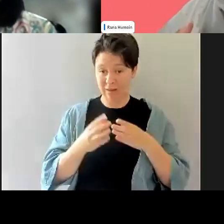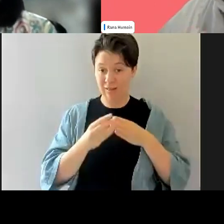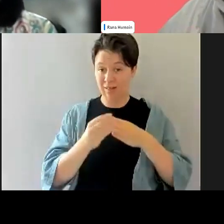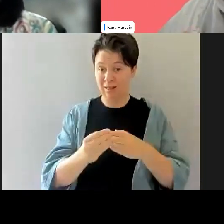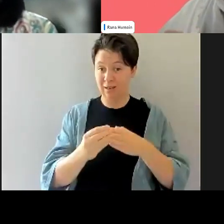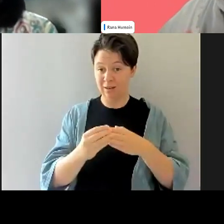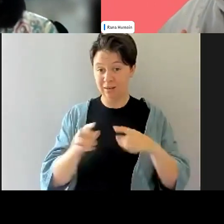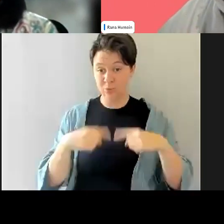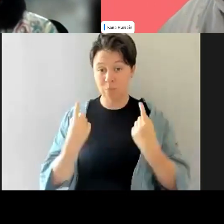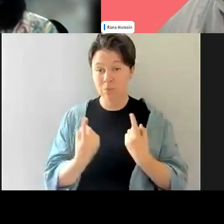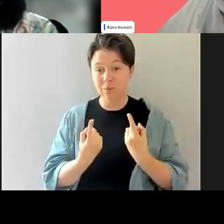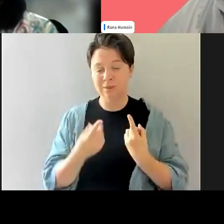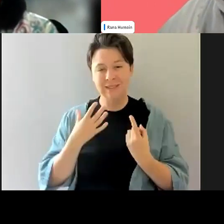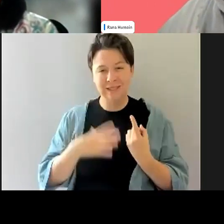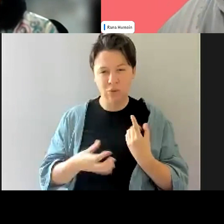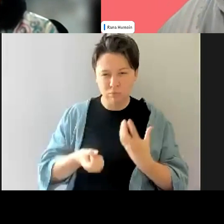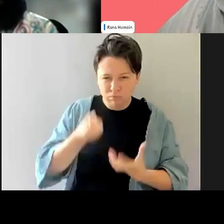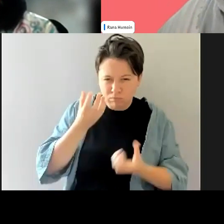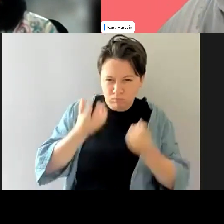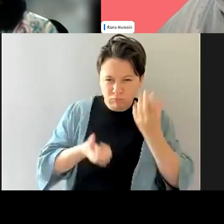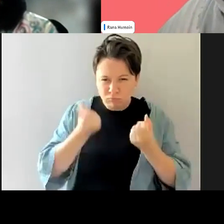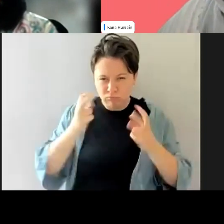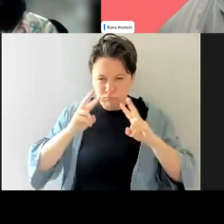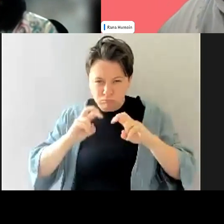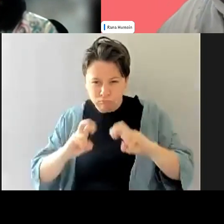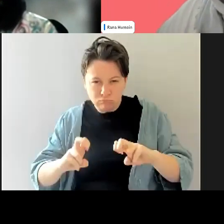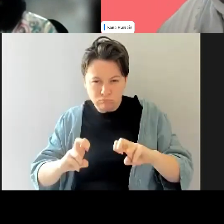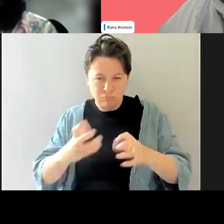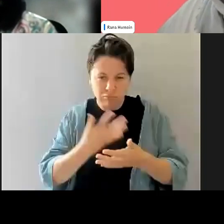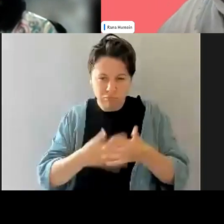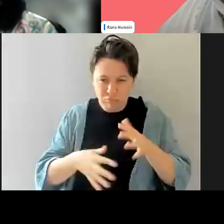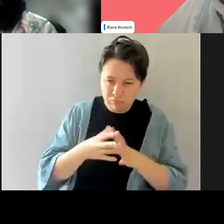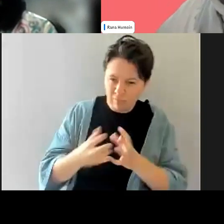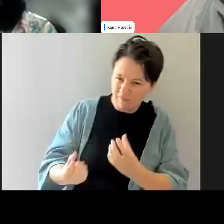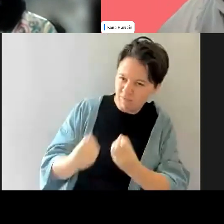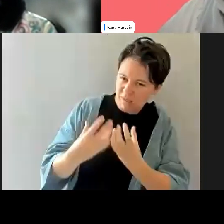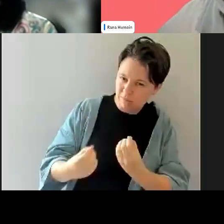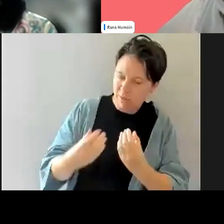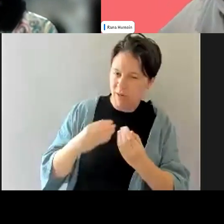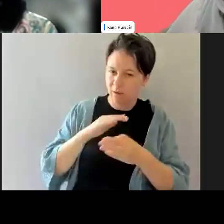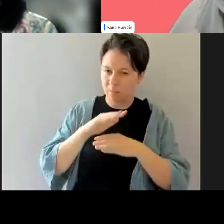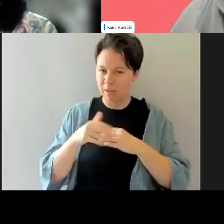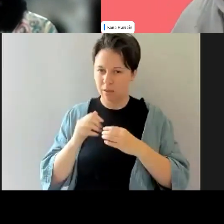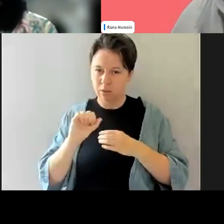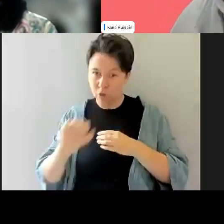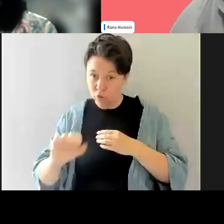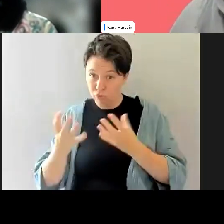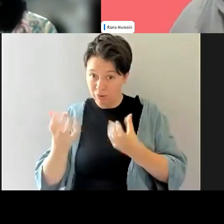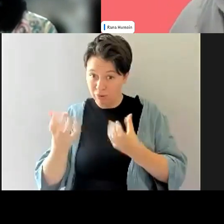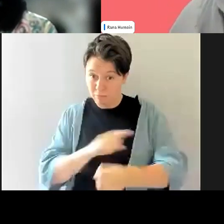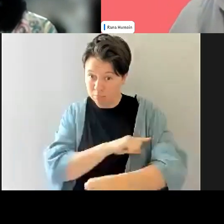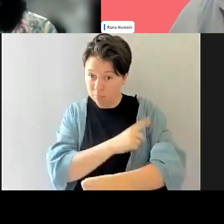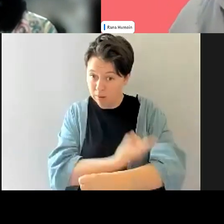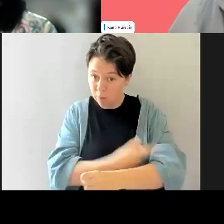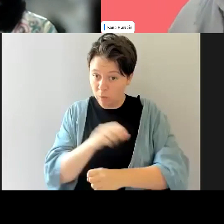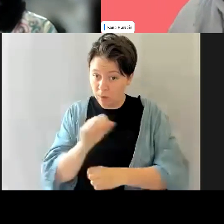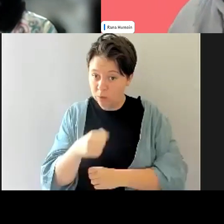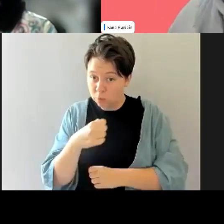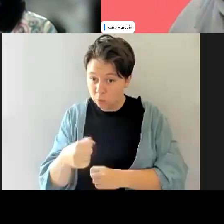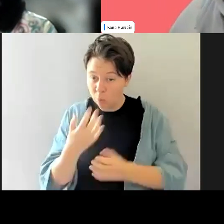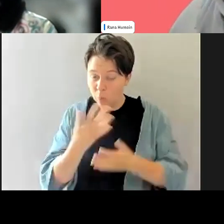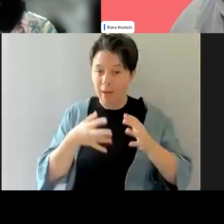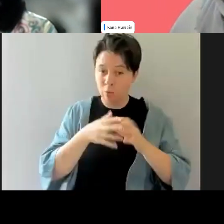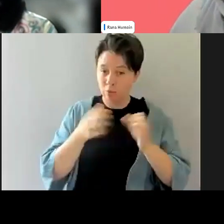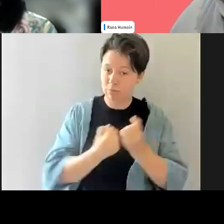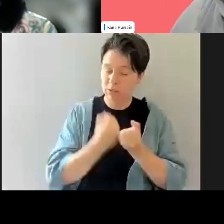really constantly be unpacking that in our organizations and getting that feedback from every corner of our organization so that then we can mitigate